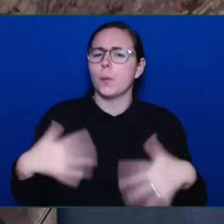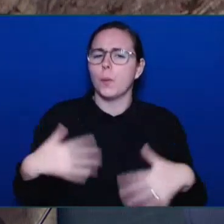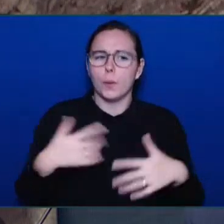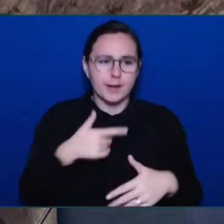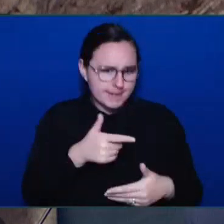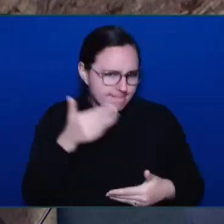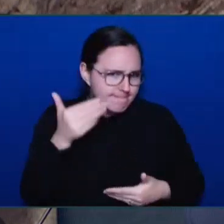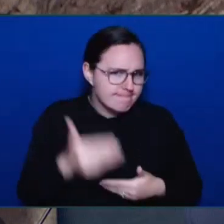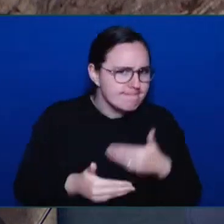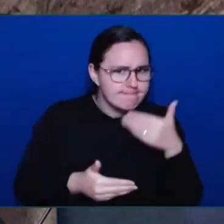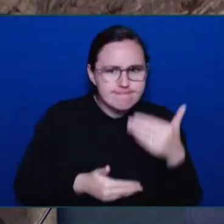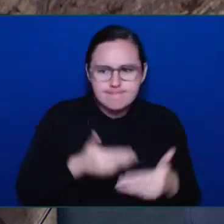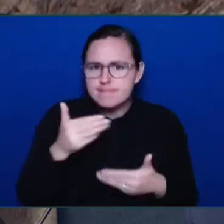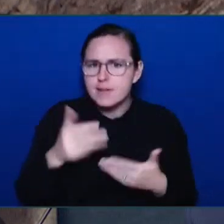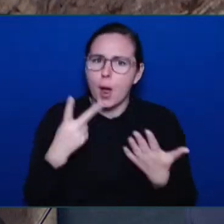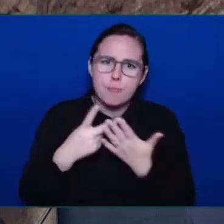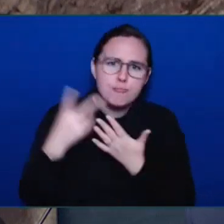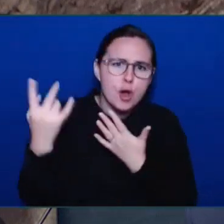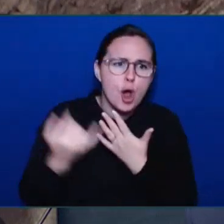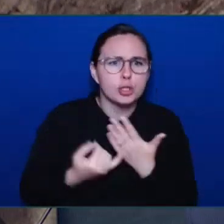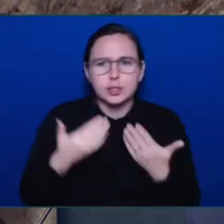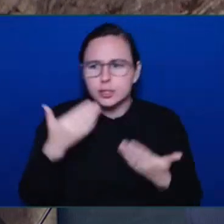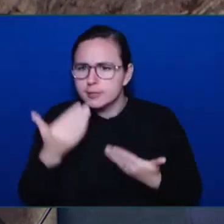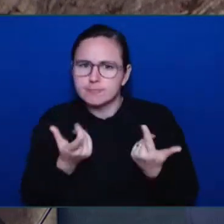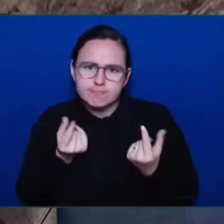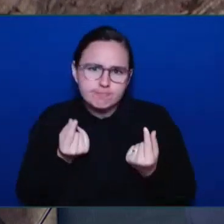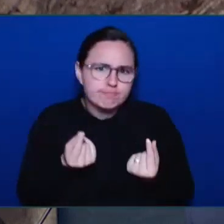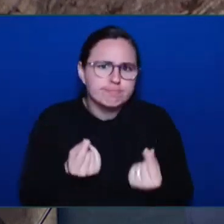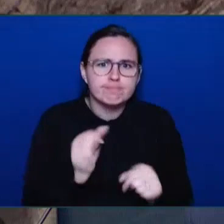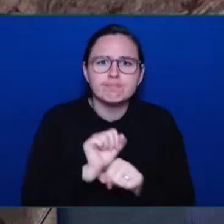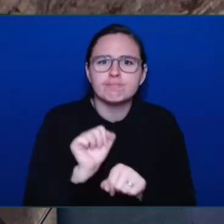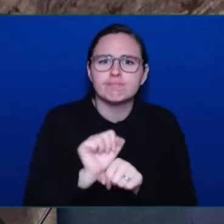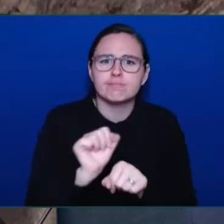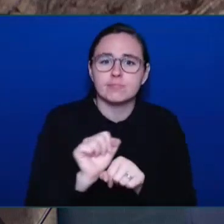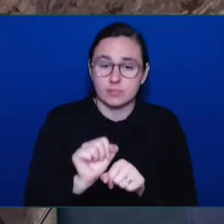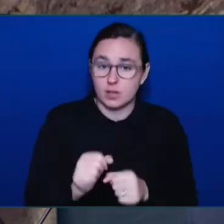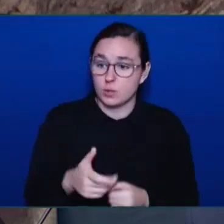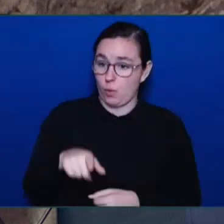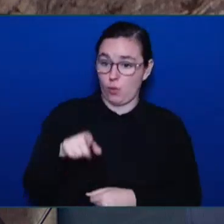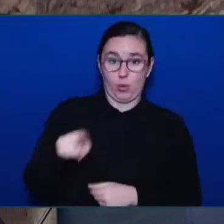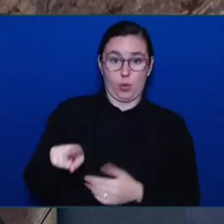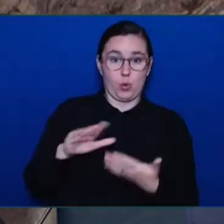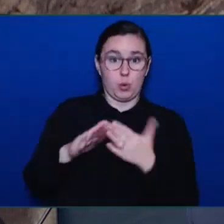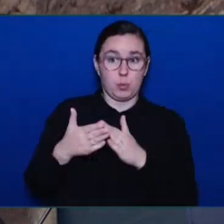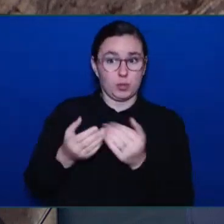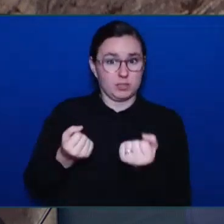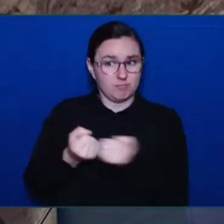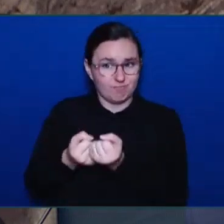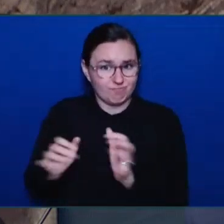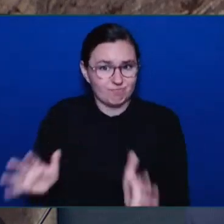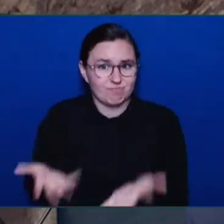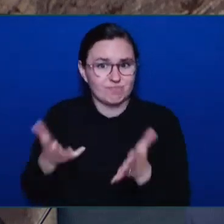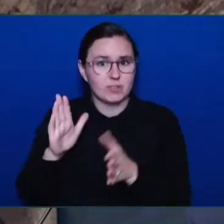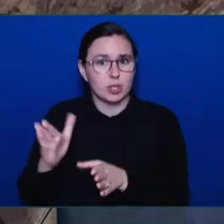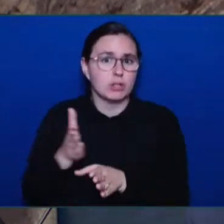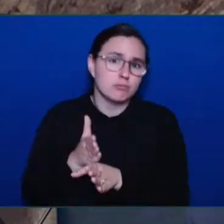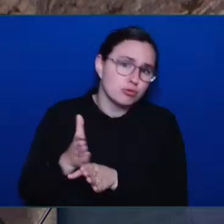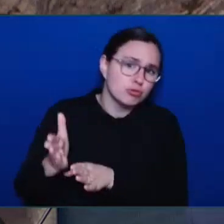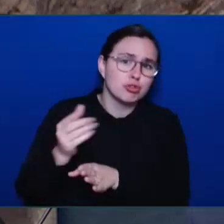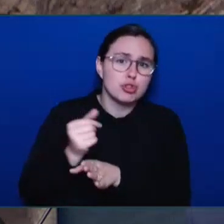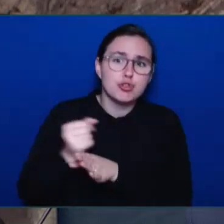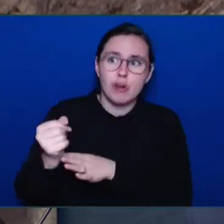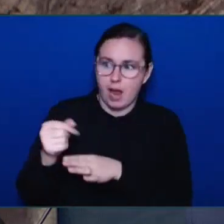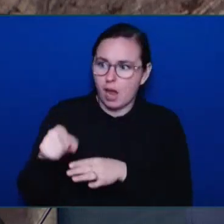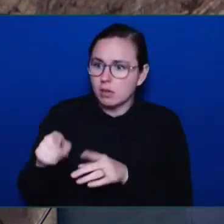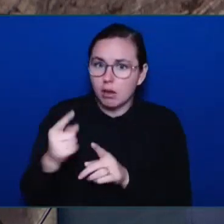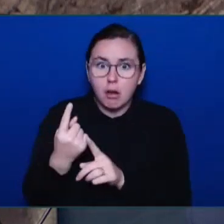supporting trades in our community has now expanded across this province. And just in the last few weeks, Lise has been able to do electrical projects